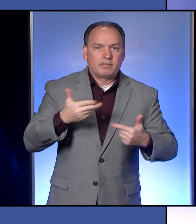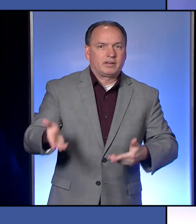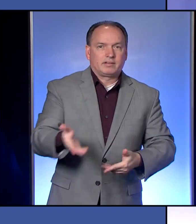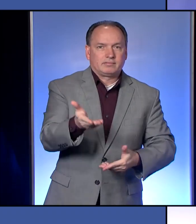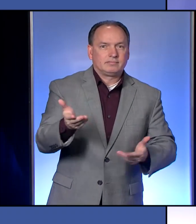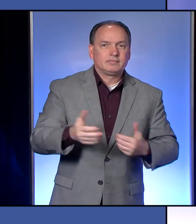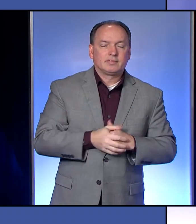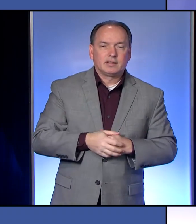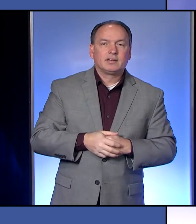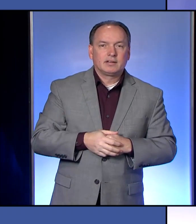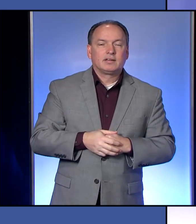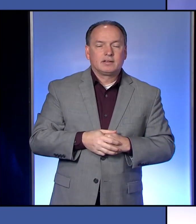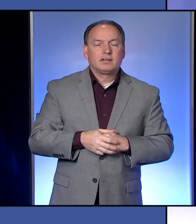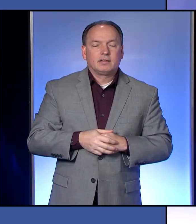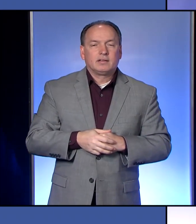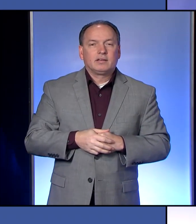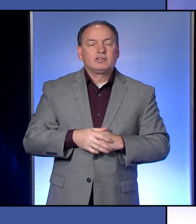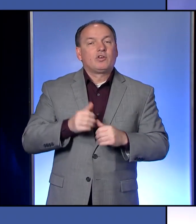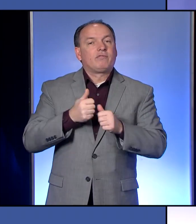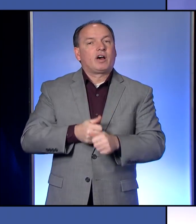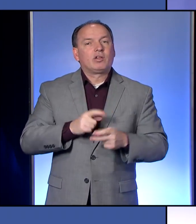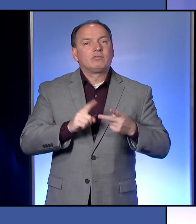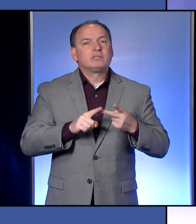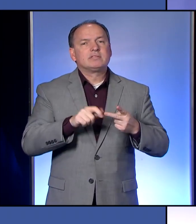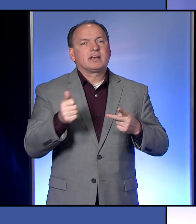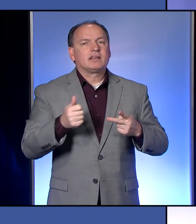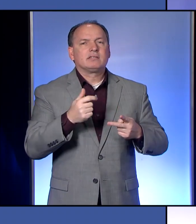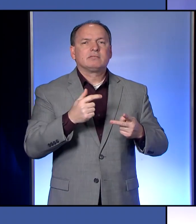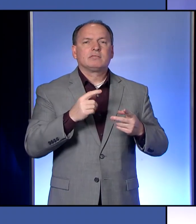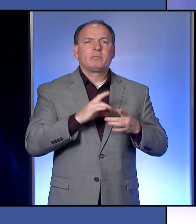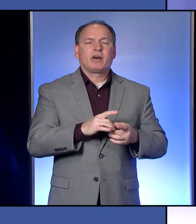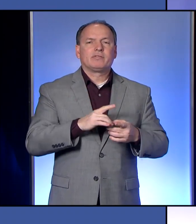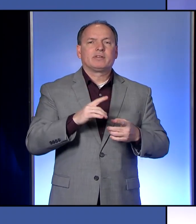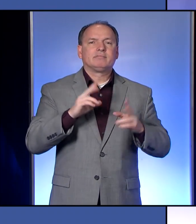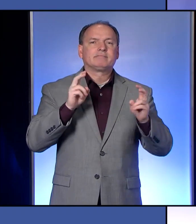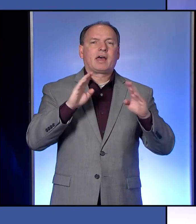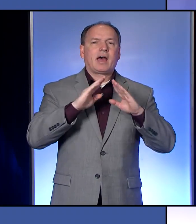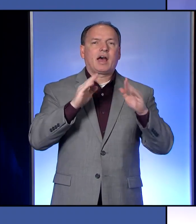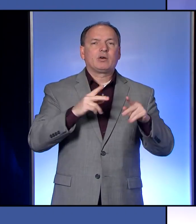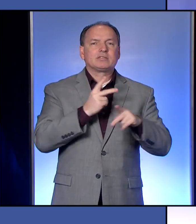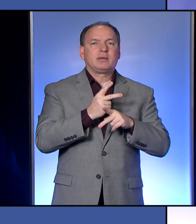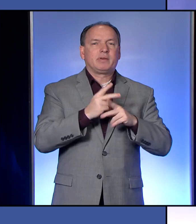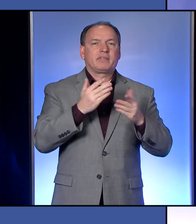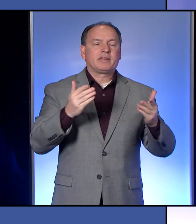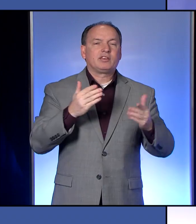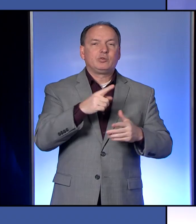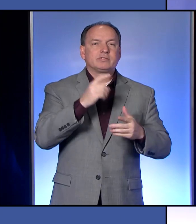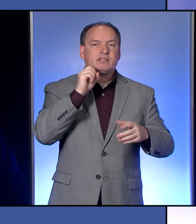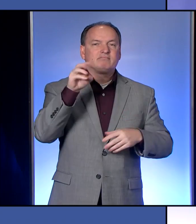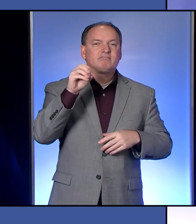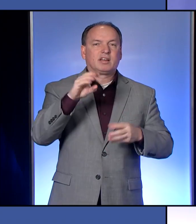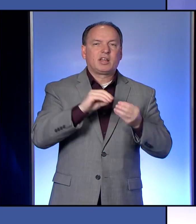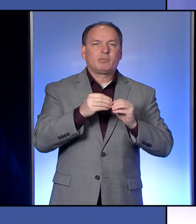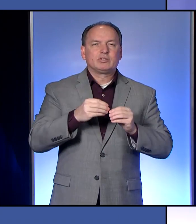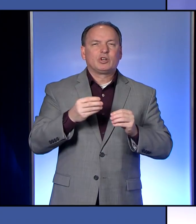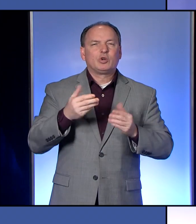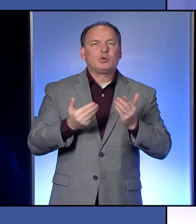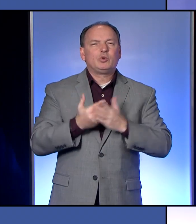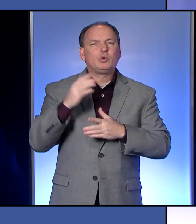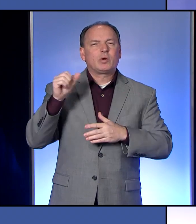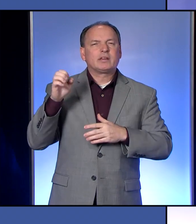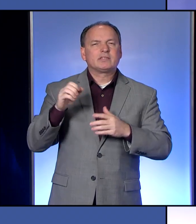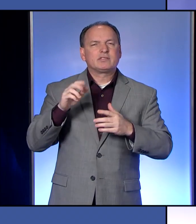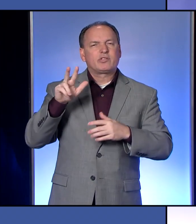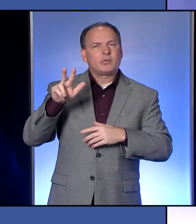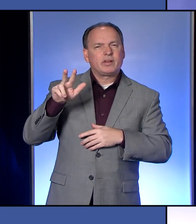And then, follow up on a different thing, just kind of a housekeeping thing, when you gave the numbers of cases, you have the new cases three, total cases